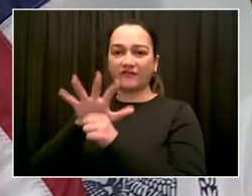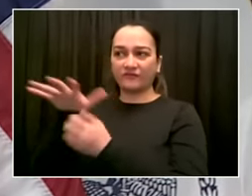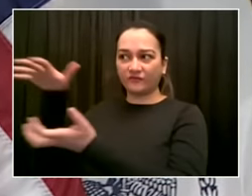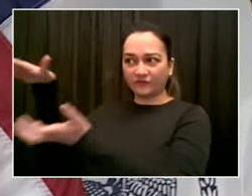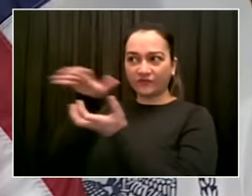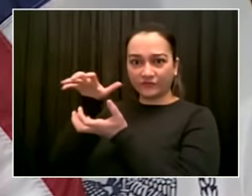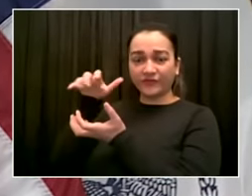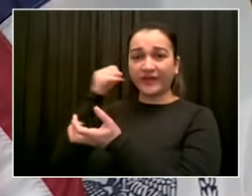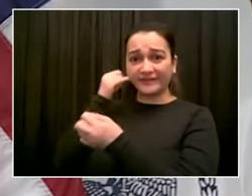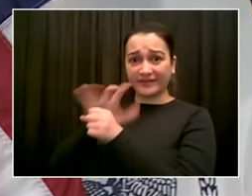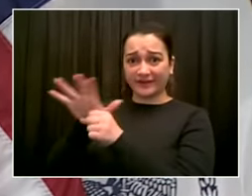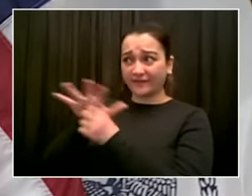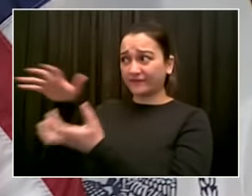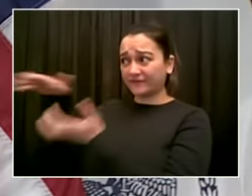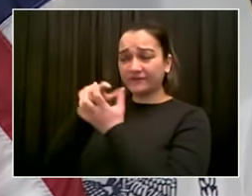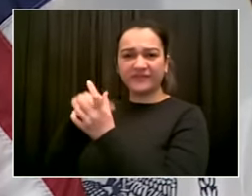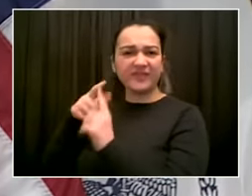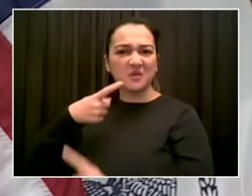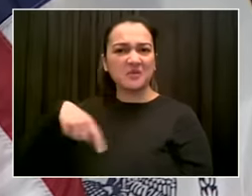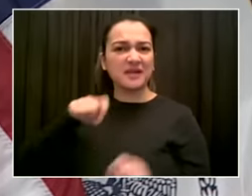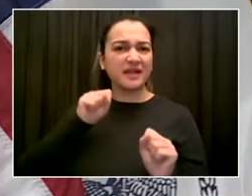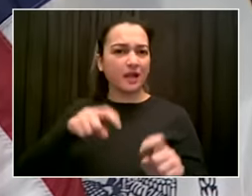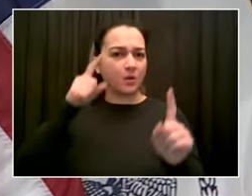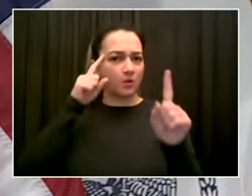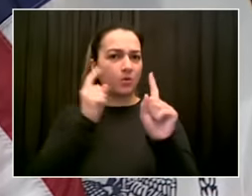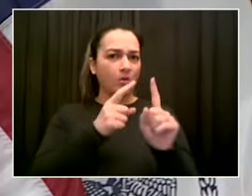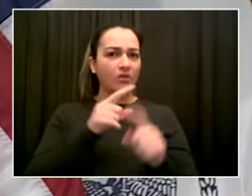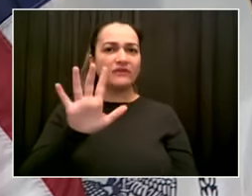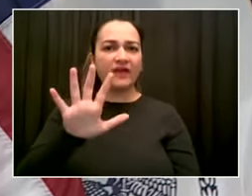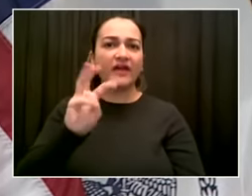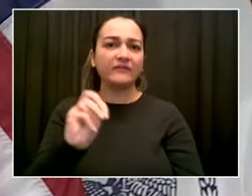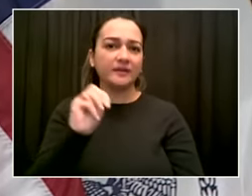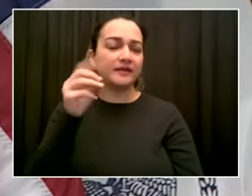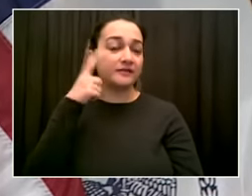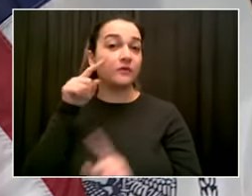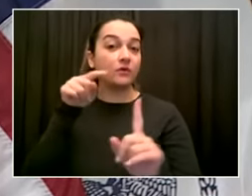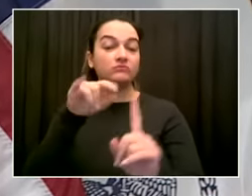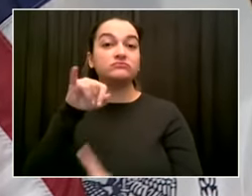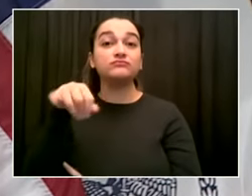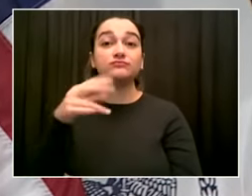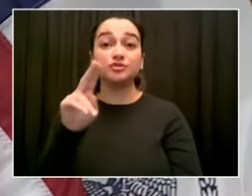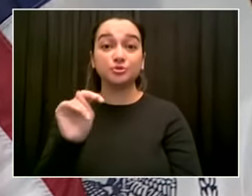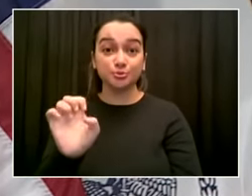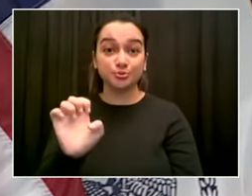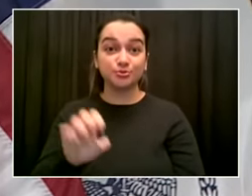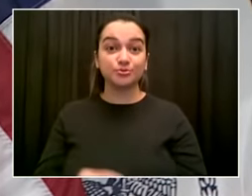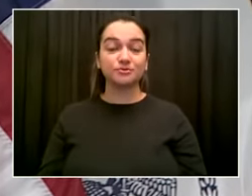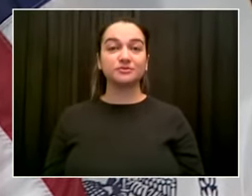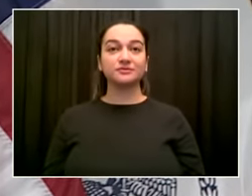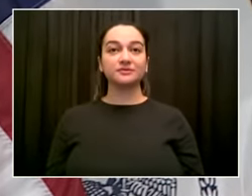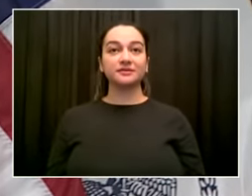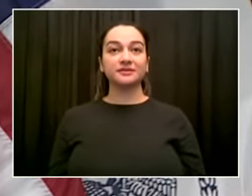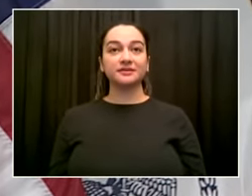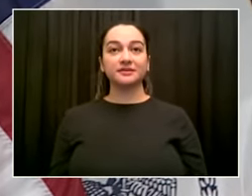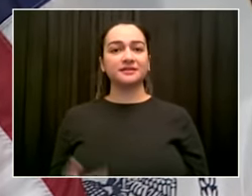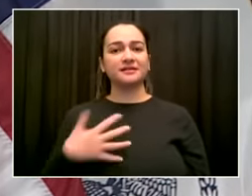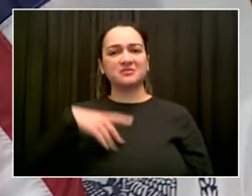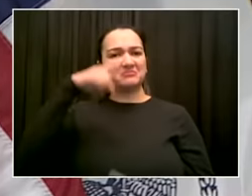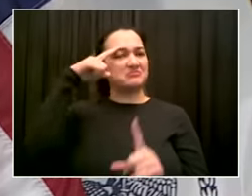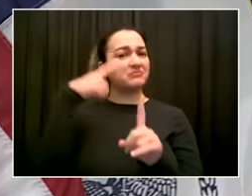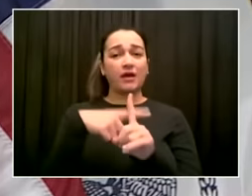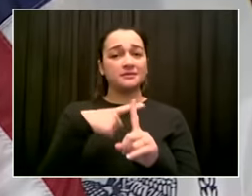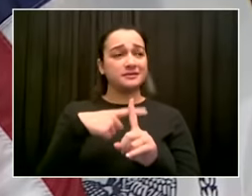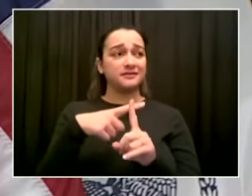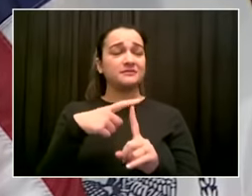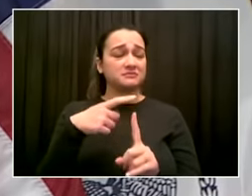substantially in a week. So I am very confident about 5 million. If it's here, we're going to keep expanding